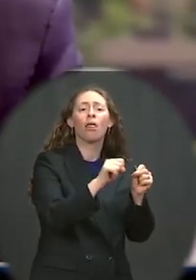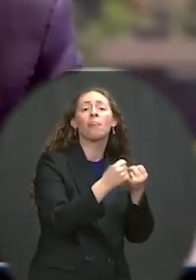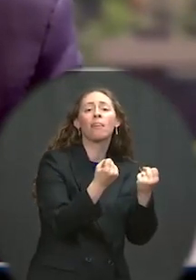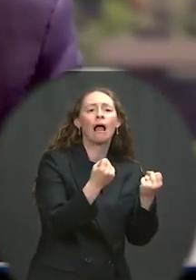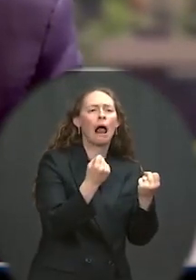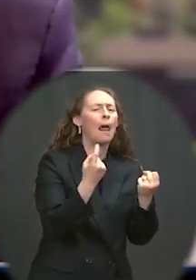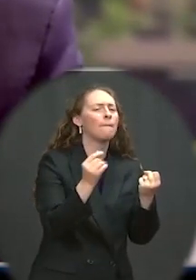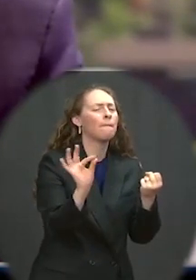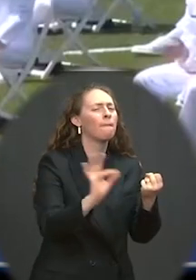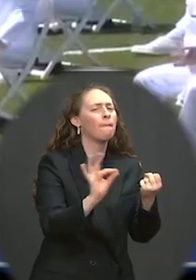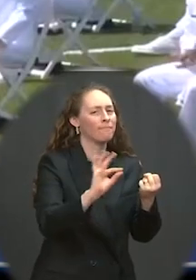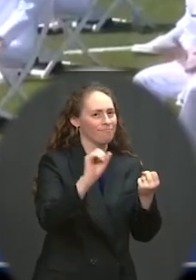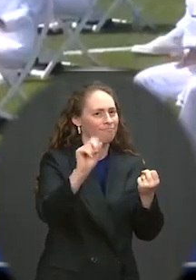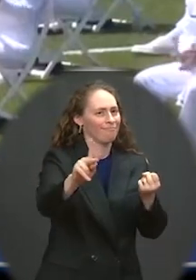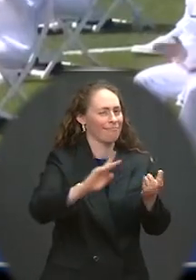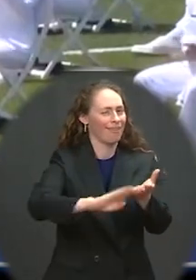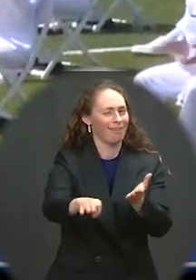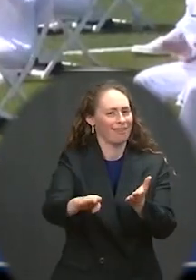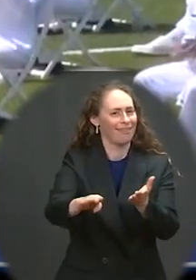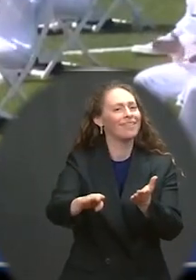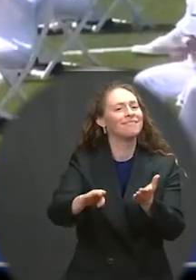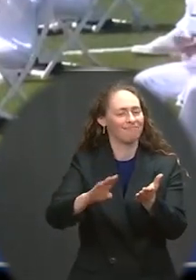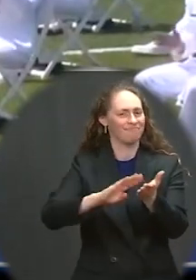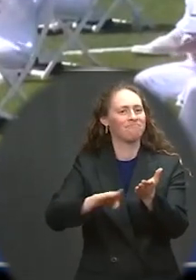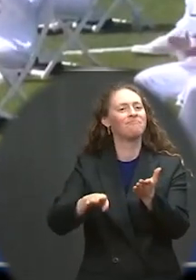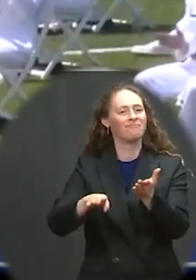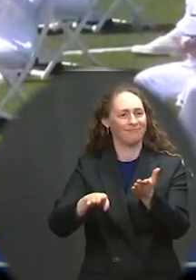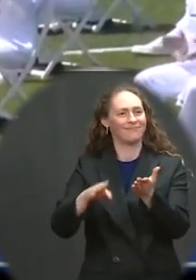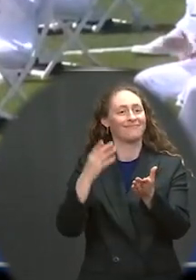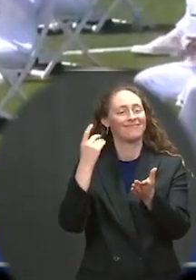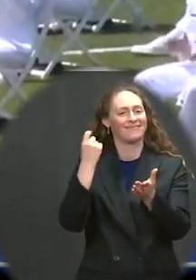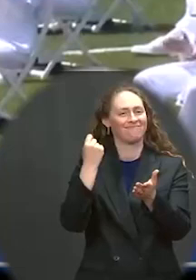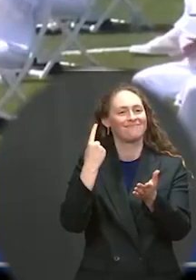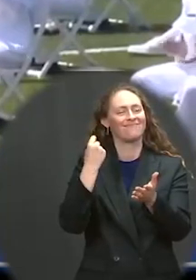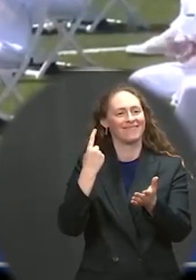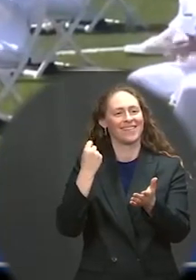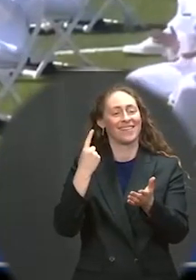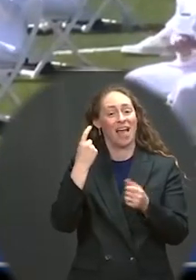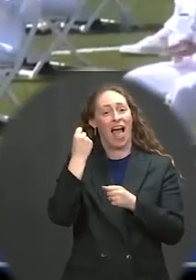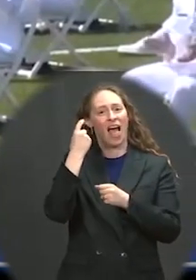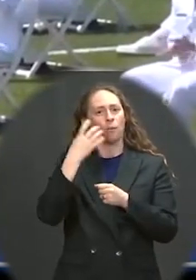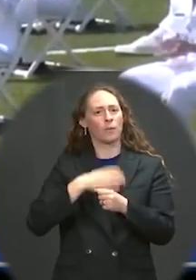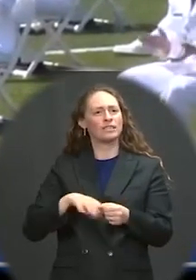at my graduation — from the University of Delaware.